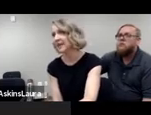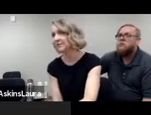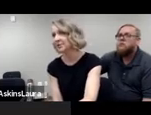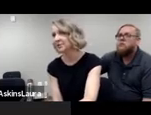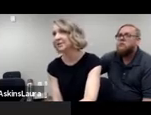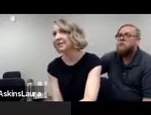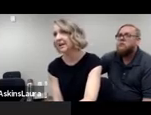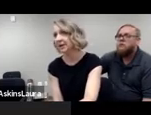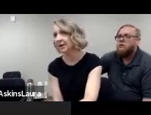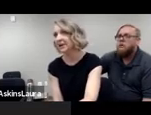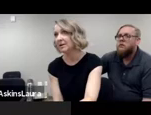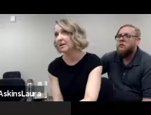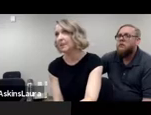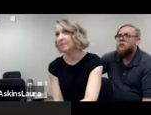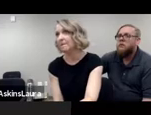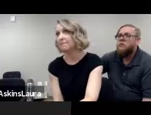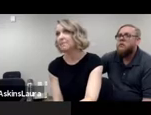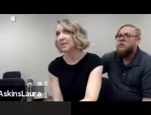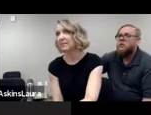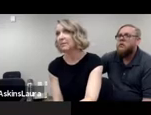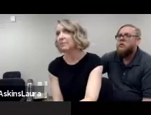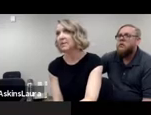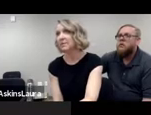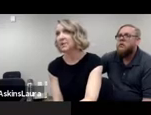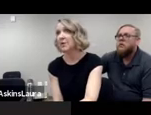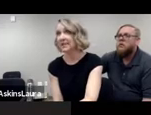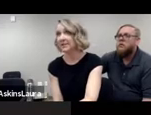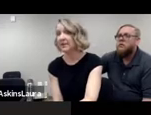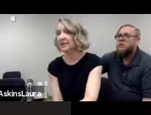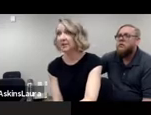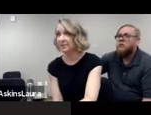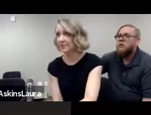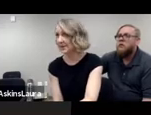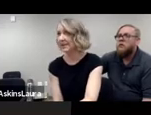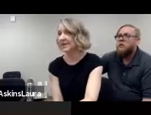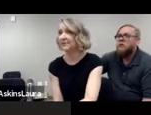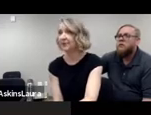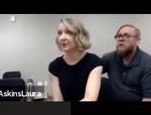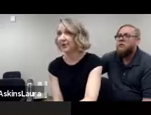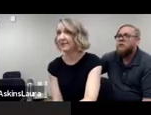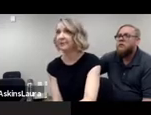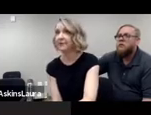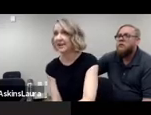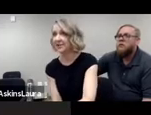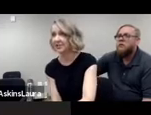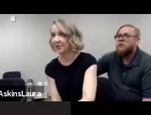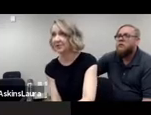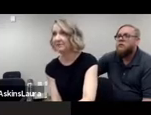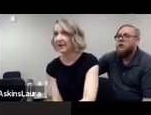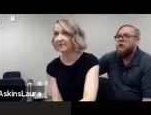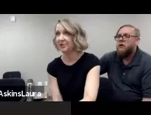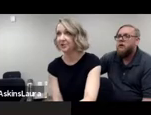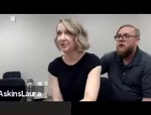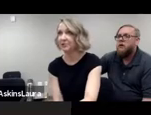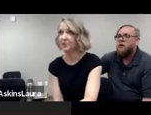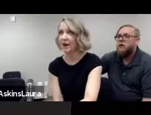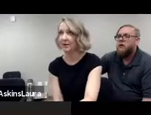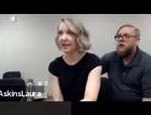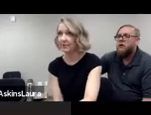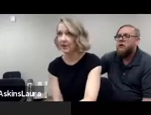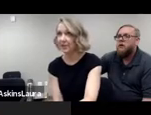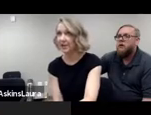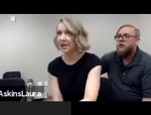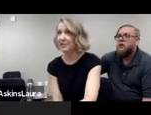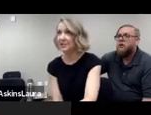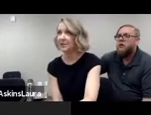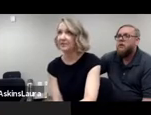introduce the language until later. And we know that's a very critical period for learning from age 0 to 5 for children to